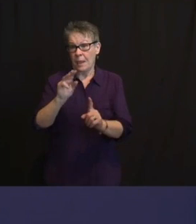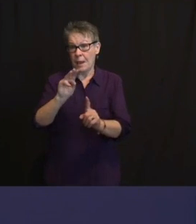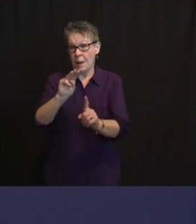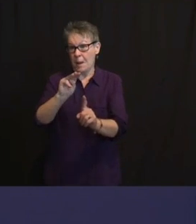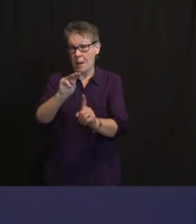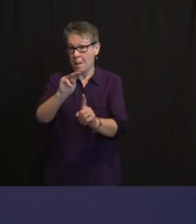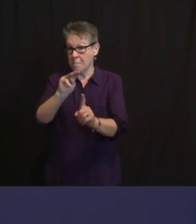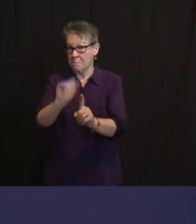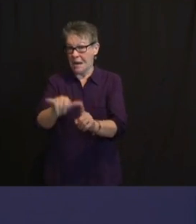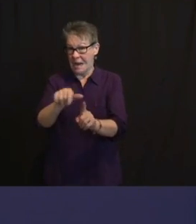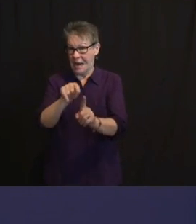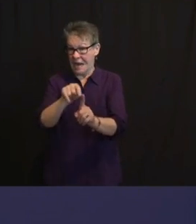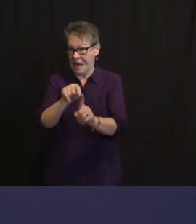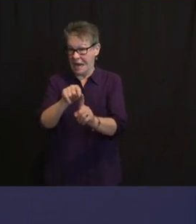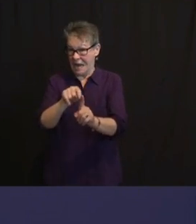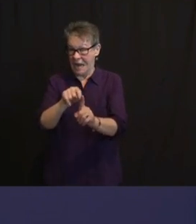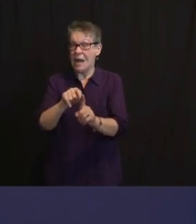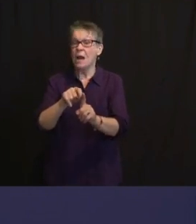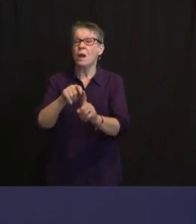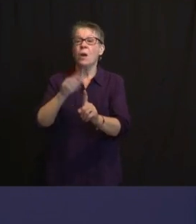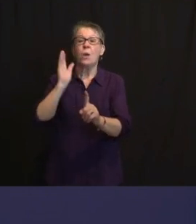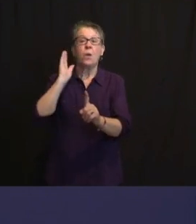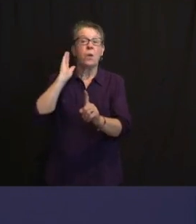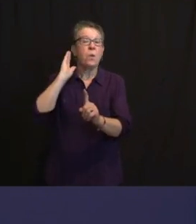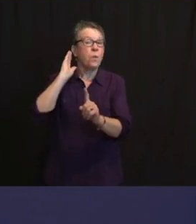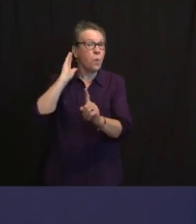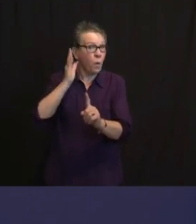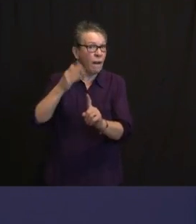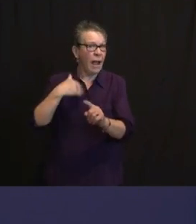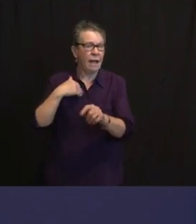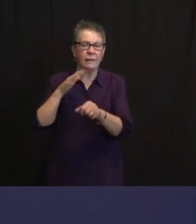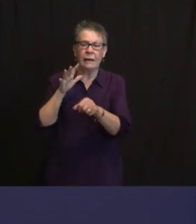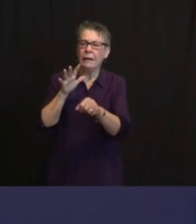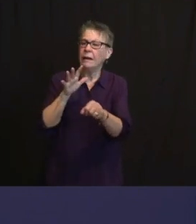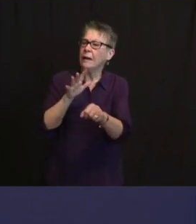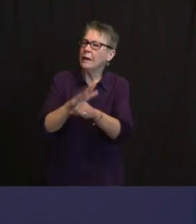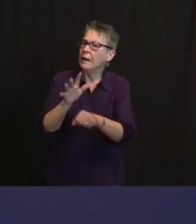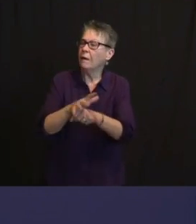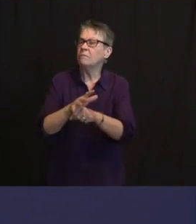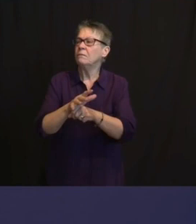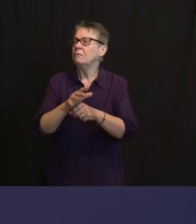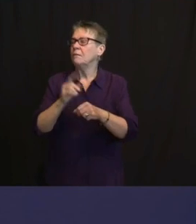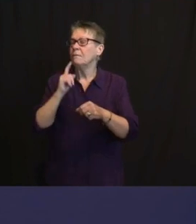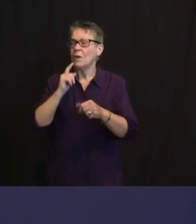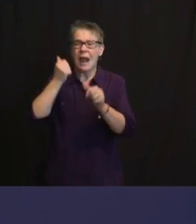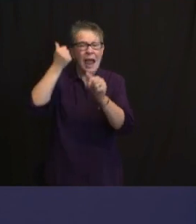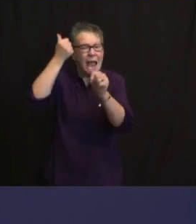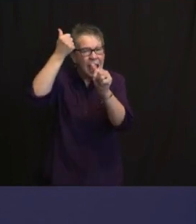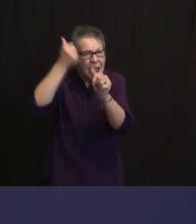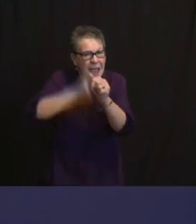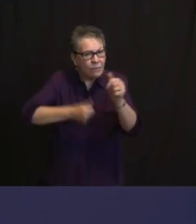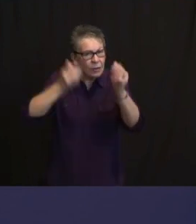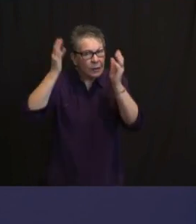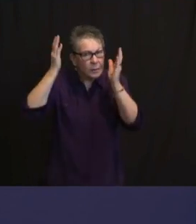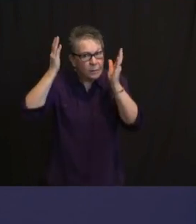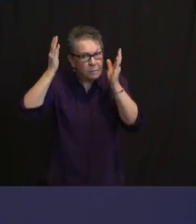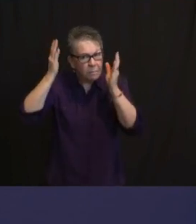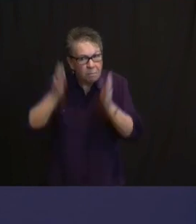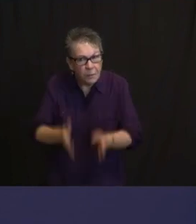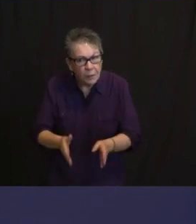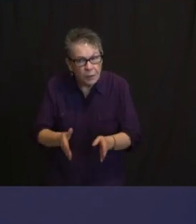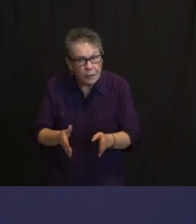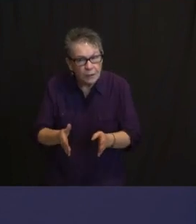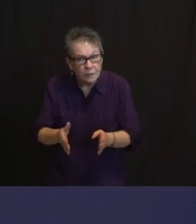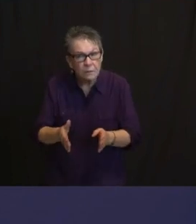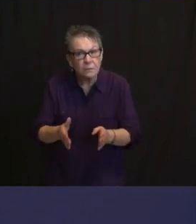VACCINES FOR ALMOST EVERYONE. I TRULY BELIEVE THAT. BUT IN THE MEANTIME, IF WE WANT CASES AND HOSPITALIZATIONS